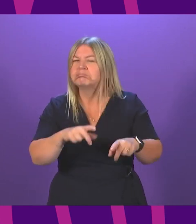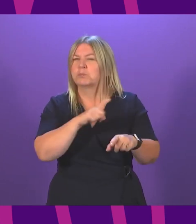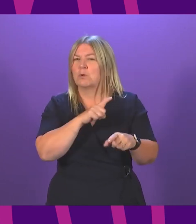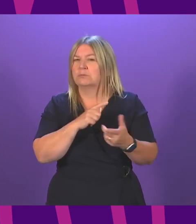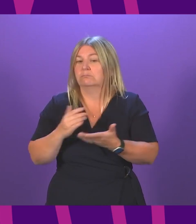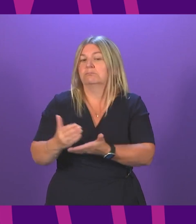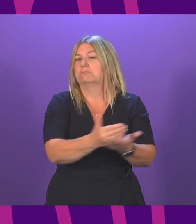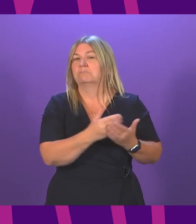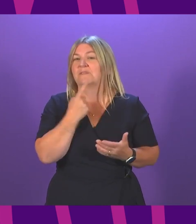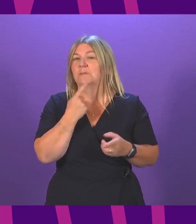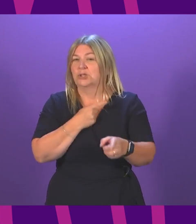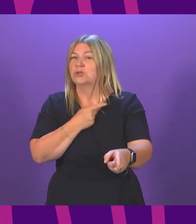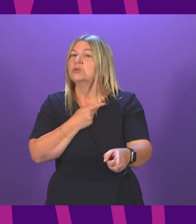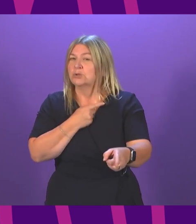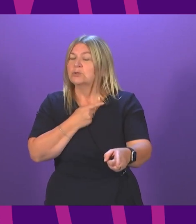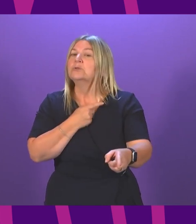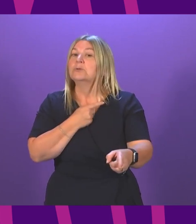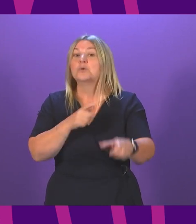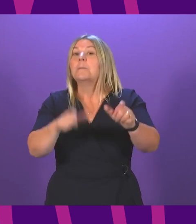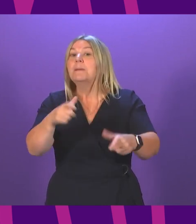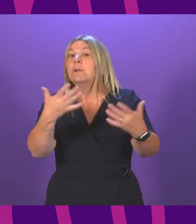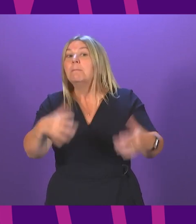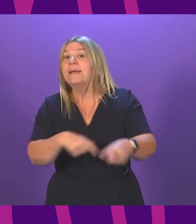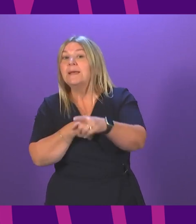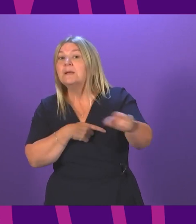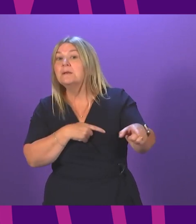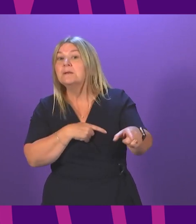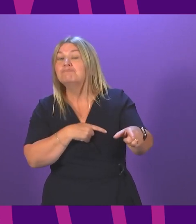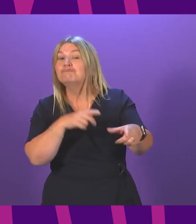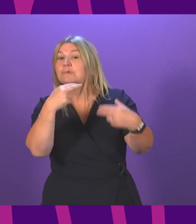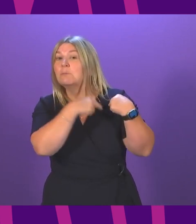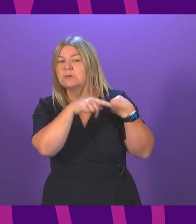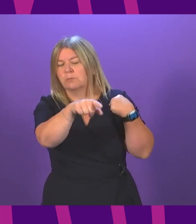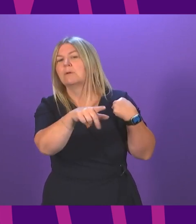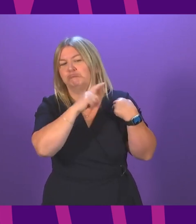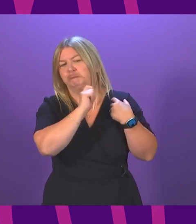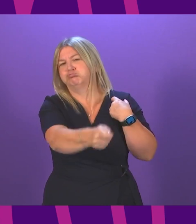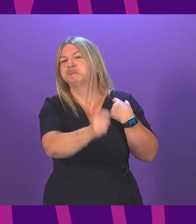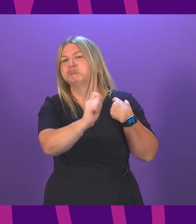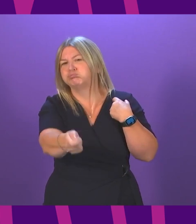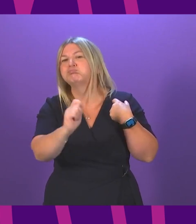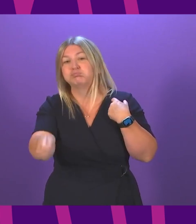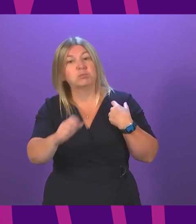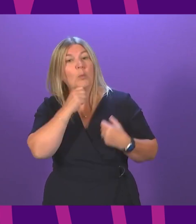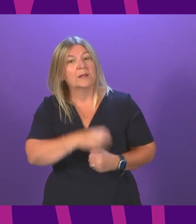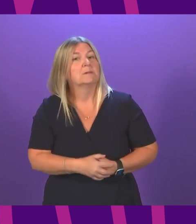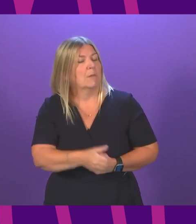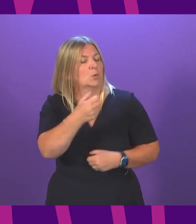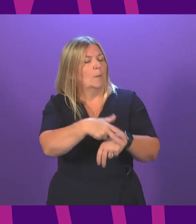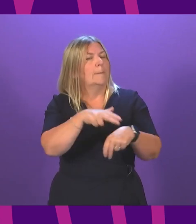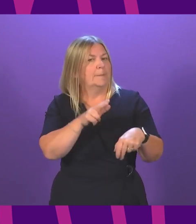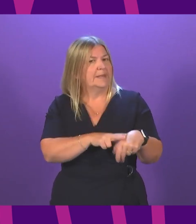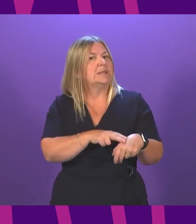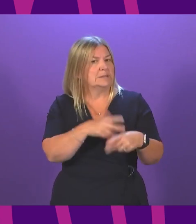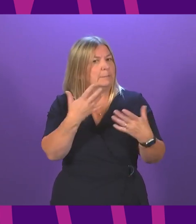who commit criminal acts motivated by prejudice can expect to feel the full force of justice. I know the police have issued a comment